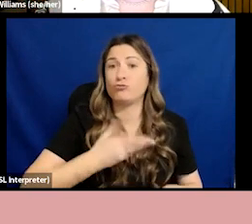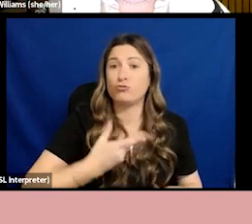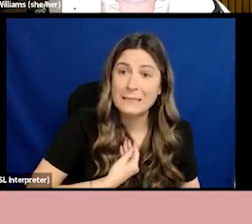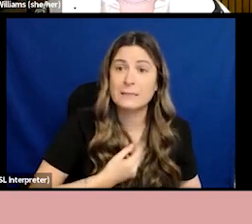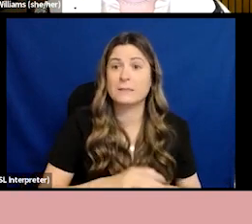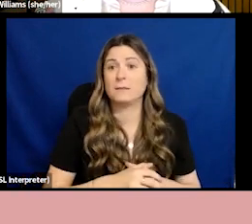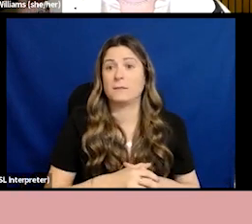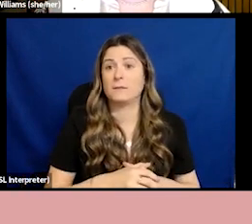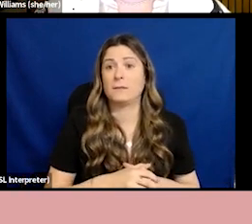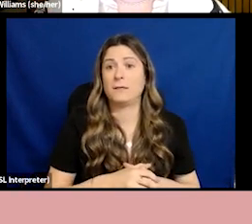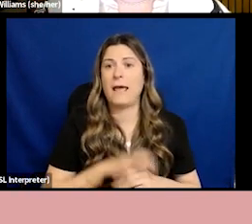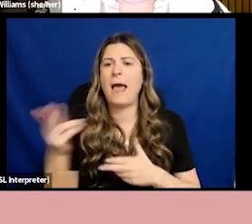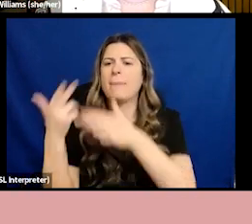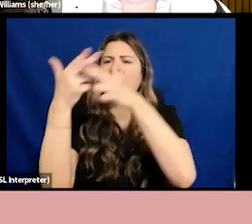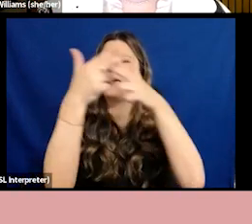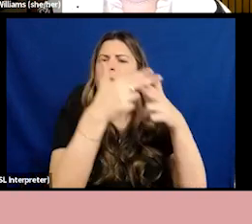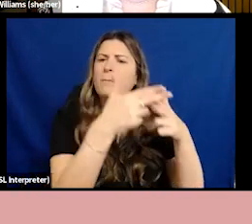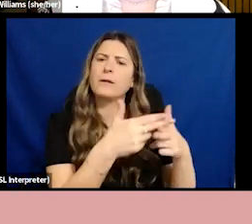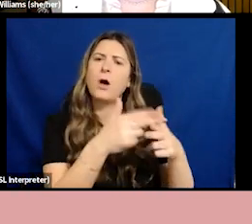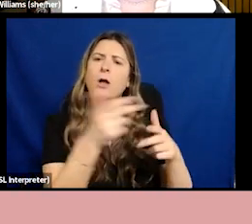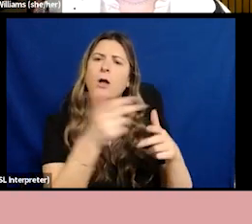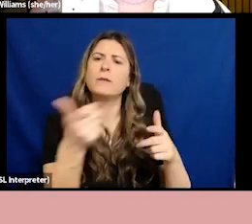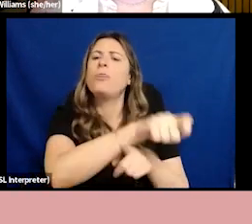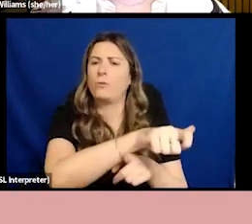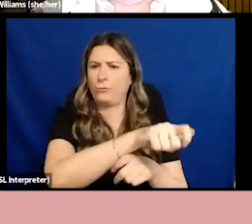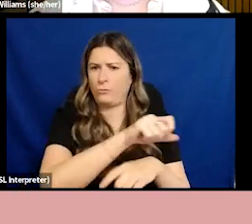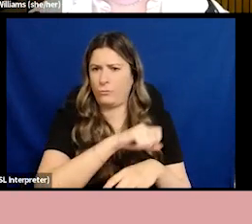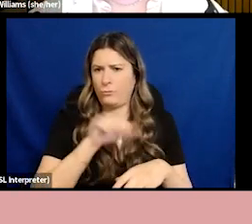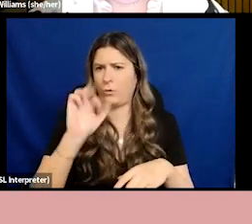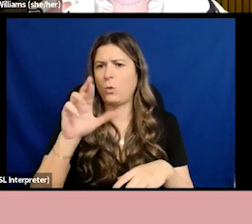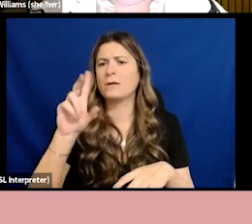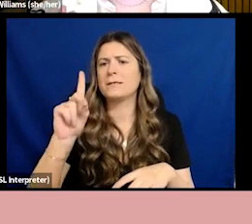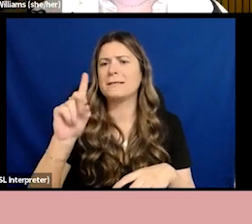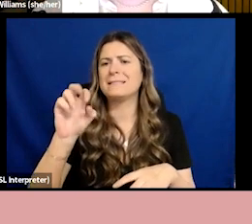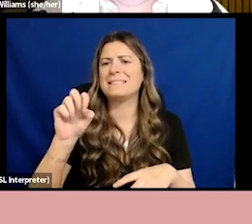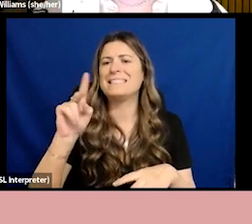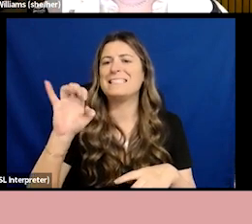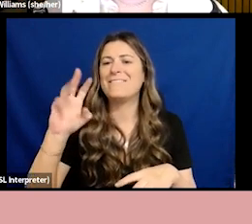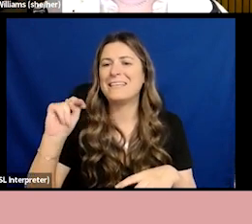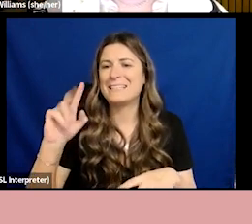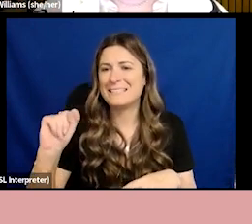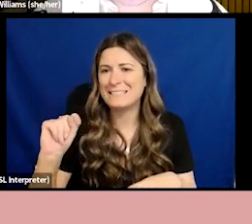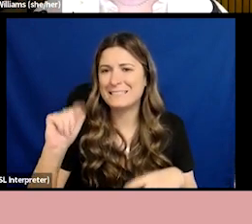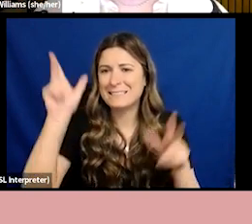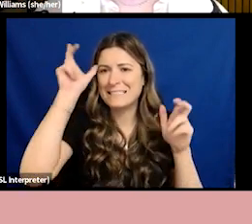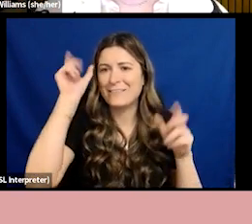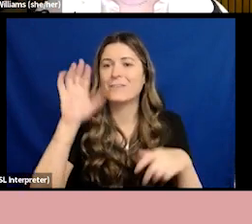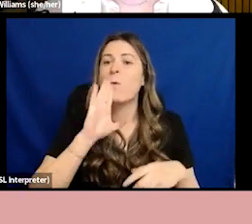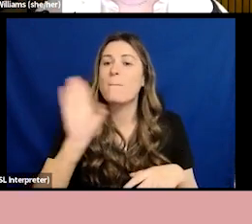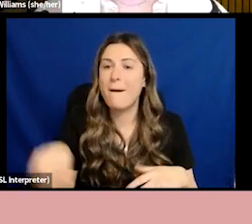other, or as deviant, or as bad. And so they have been put at a disadvantage by society.